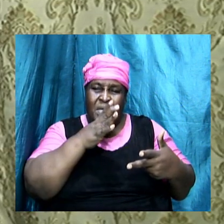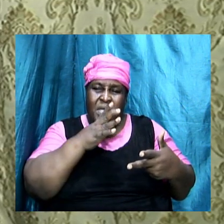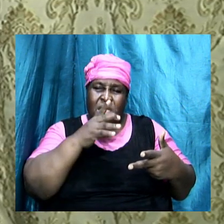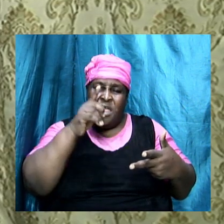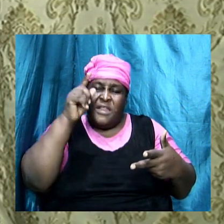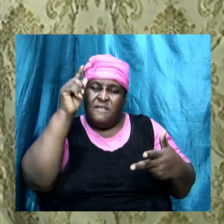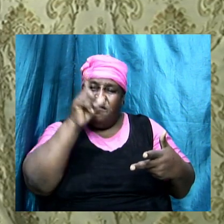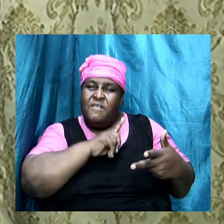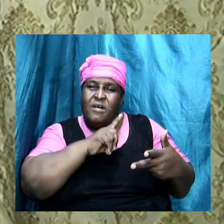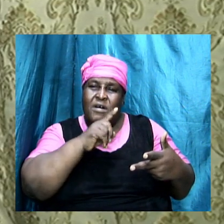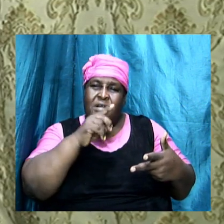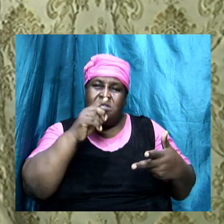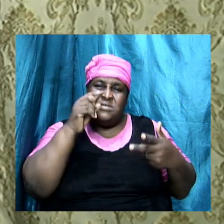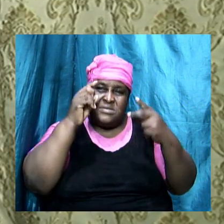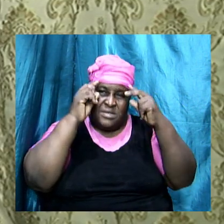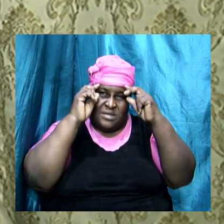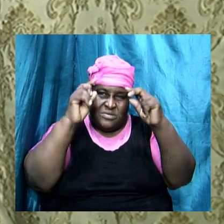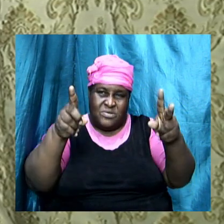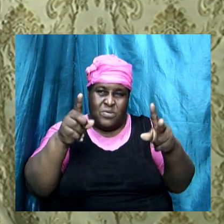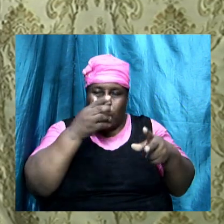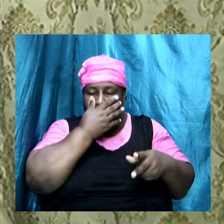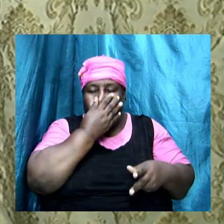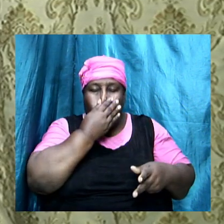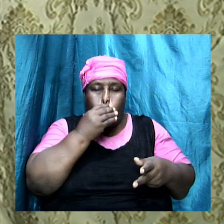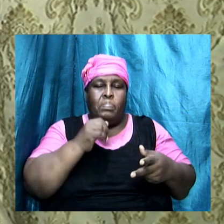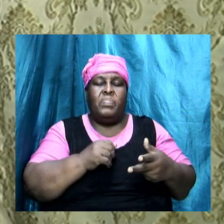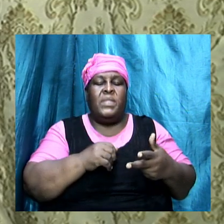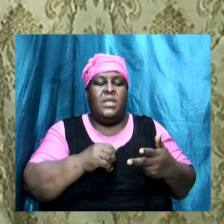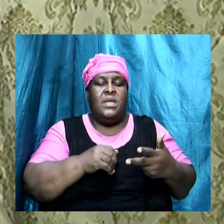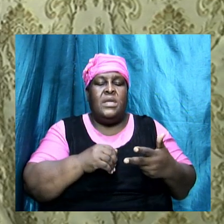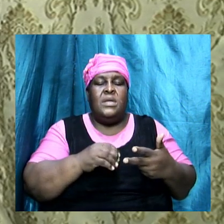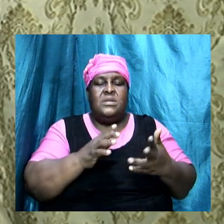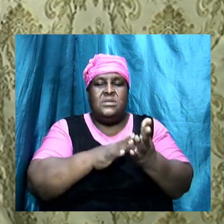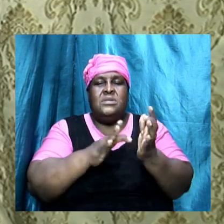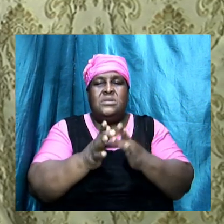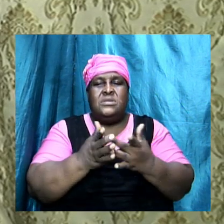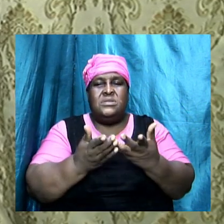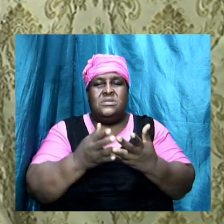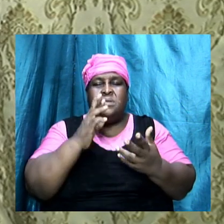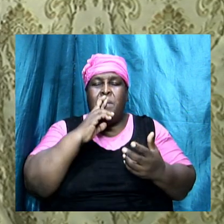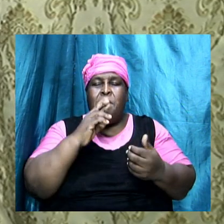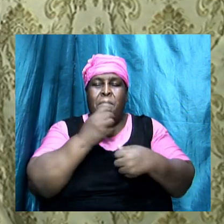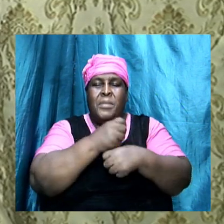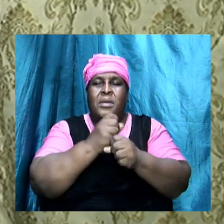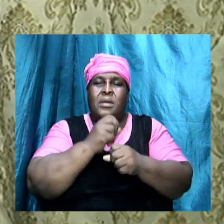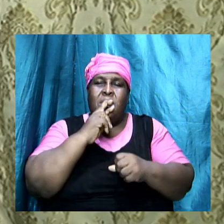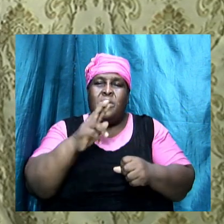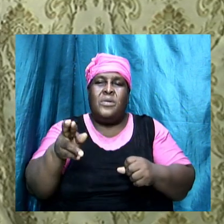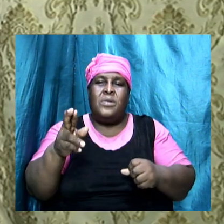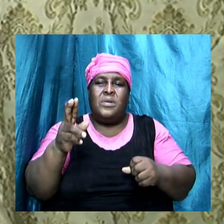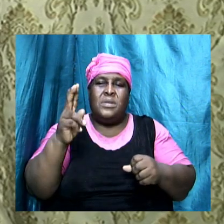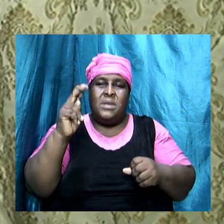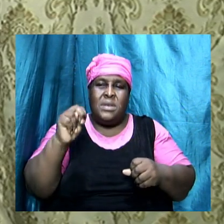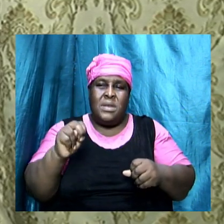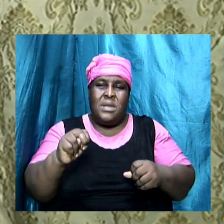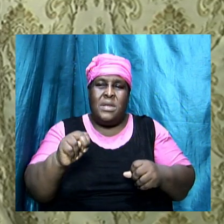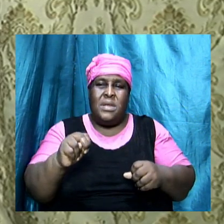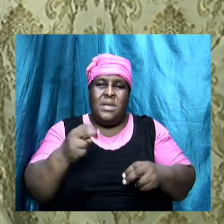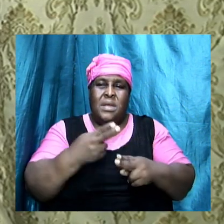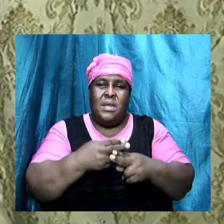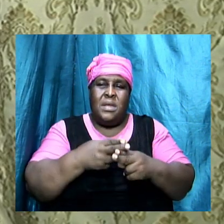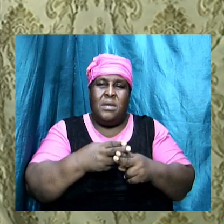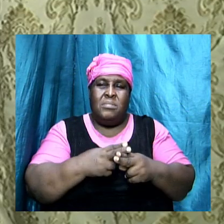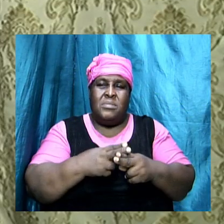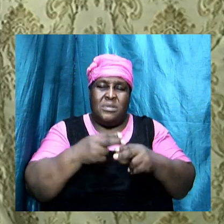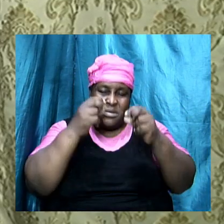Jesus made her name synonymous with false doctrine in it is a doctrine